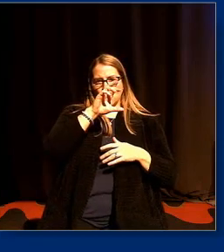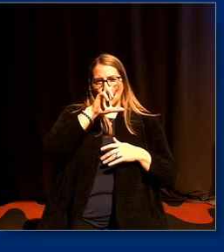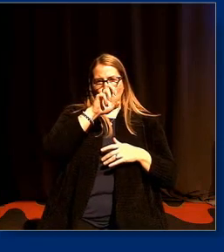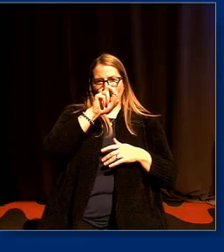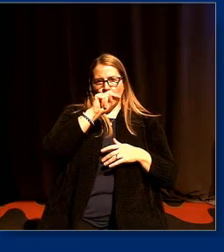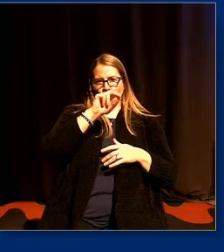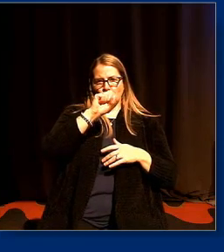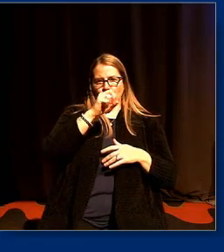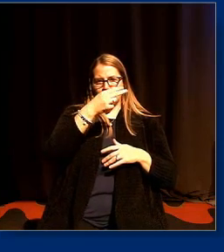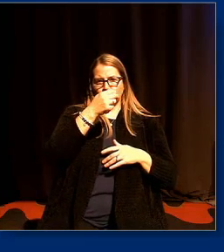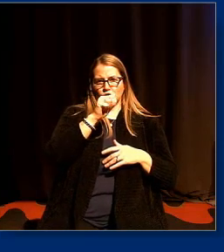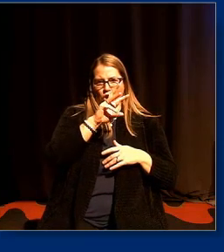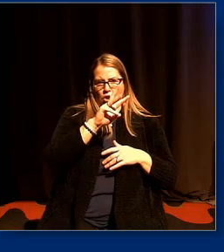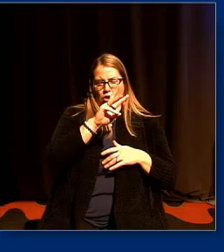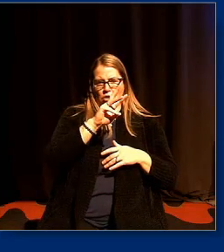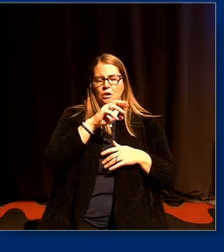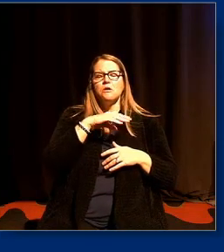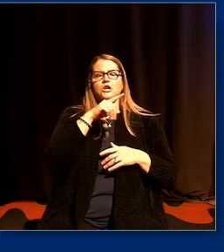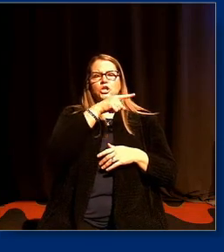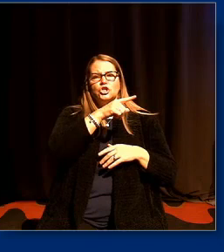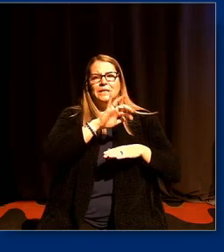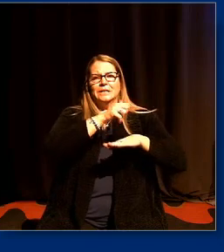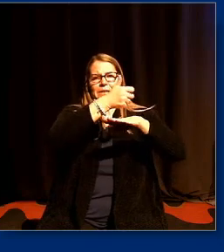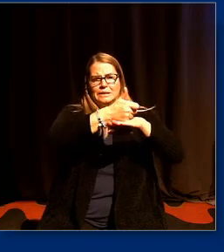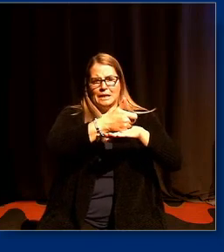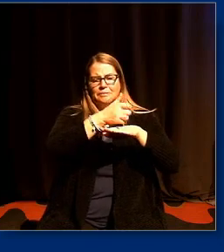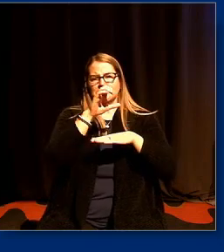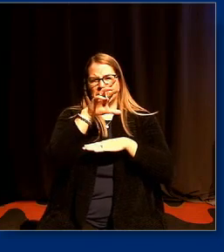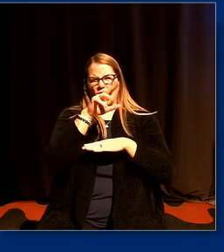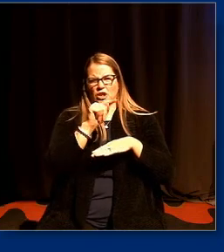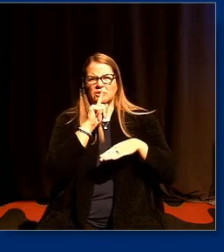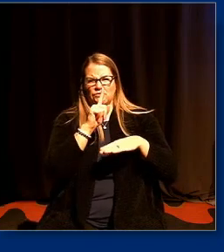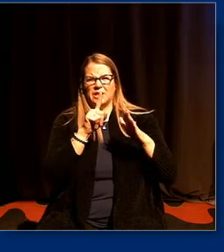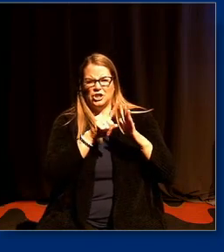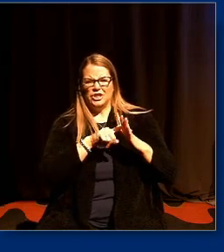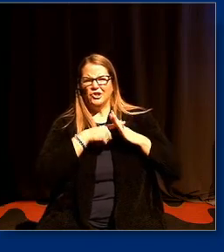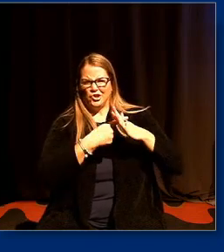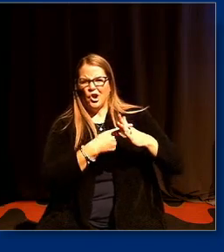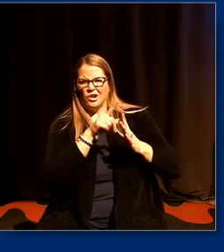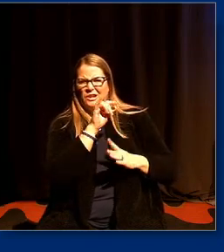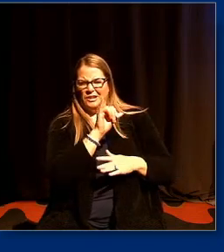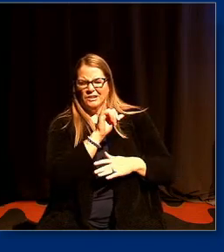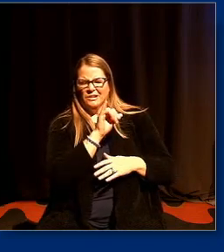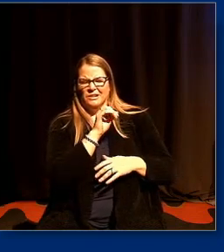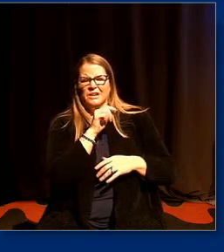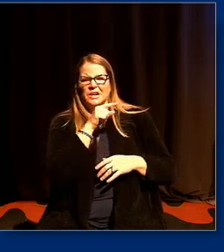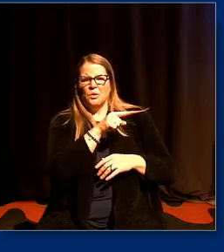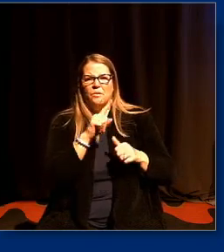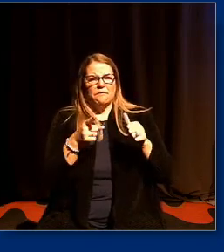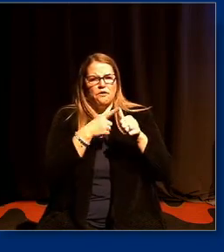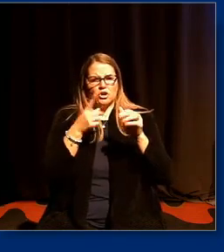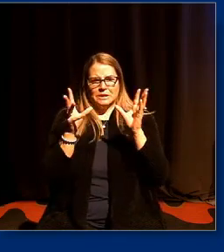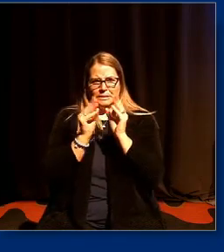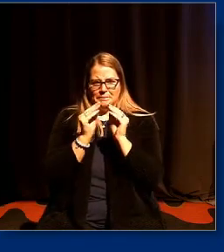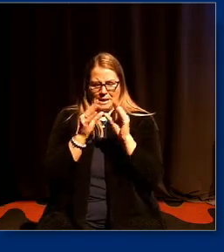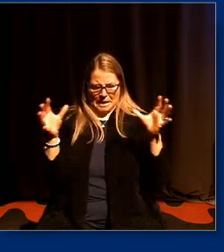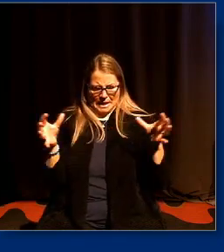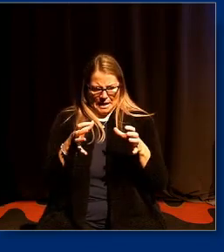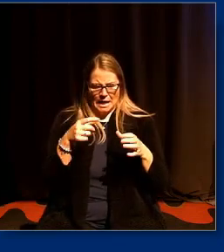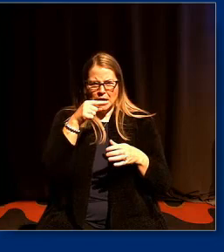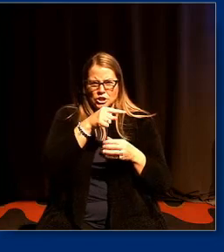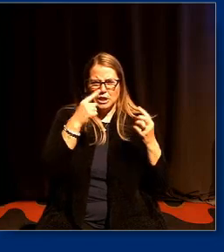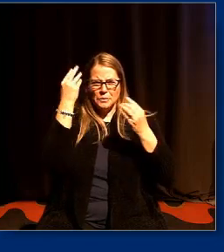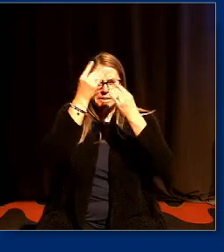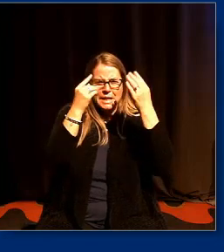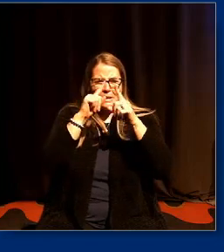the key founders of crt has written about um when when they were putting together the very first meeting and she was playing around